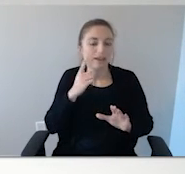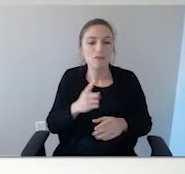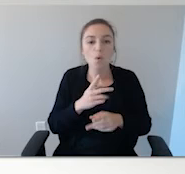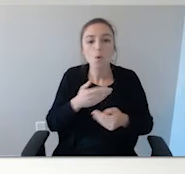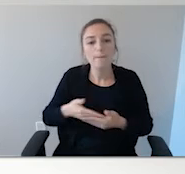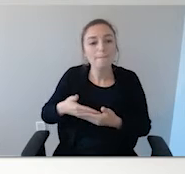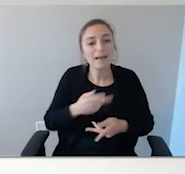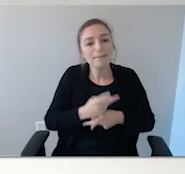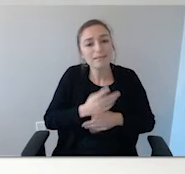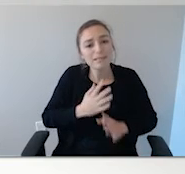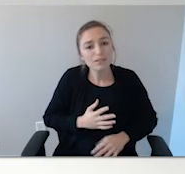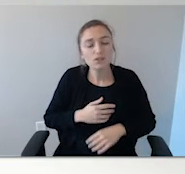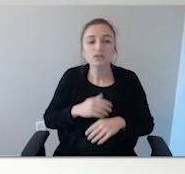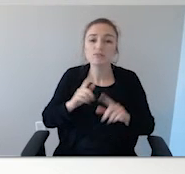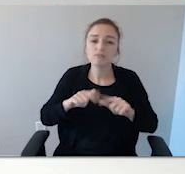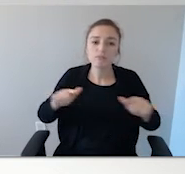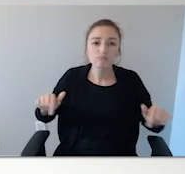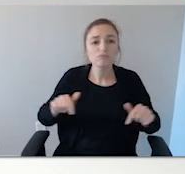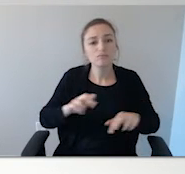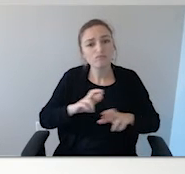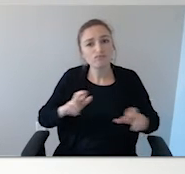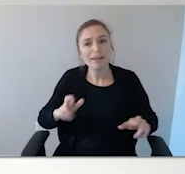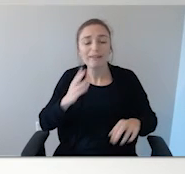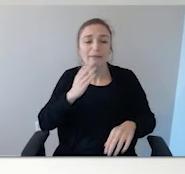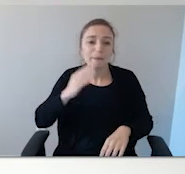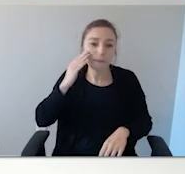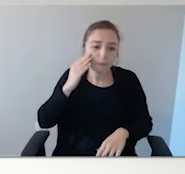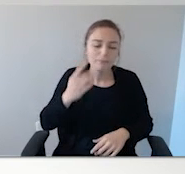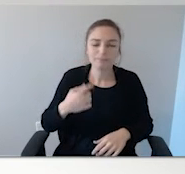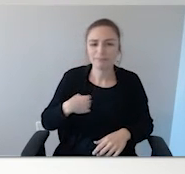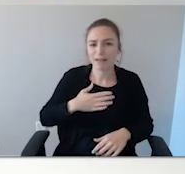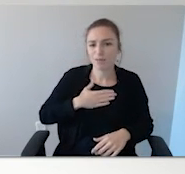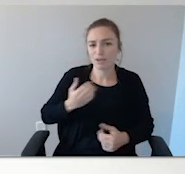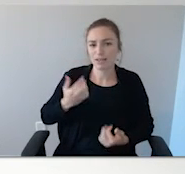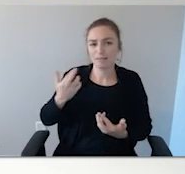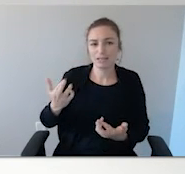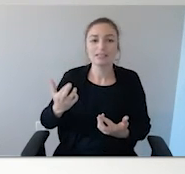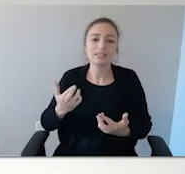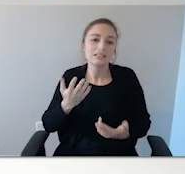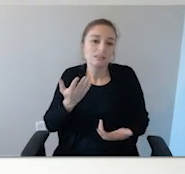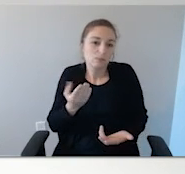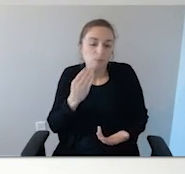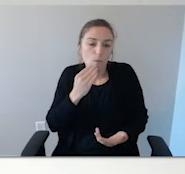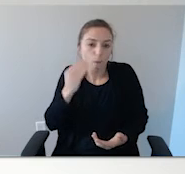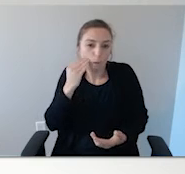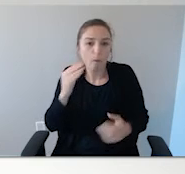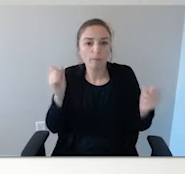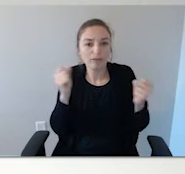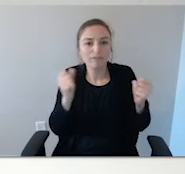having it available at home. Again, I recommend on the refrigerator with maybe one of the autism magnets or something like that.